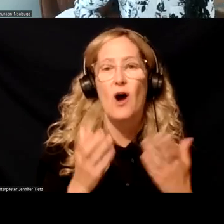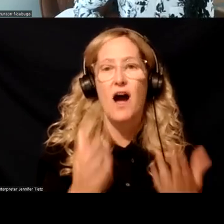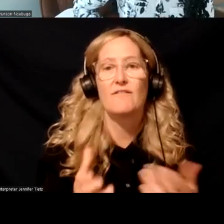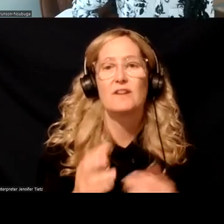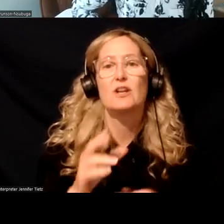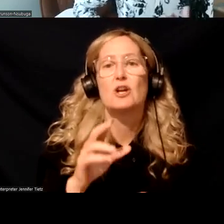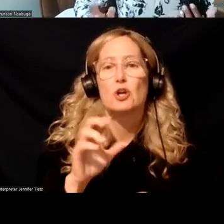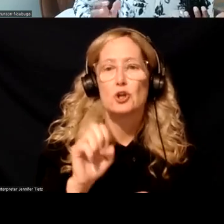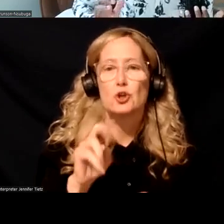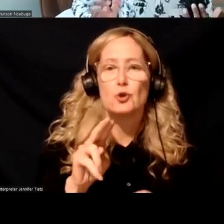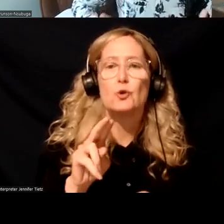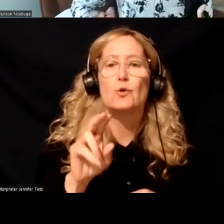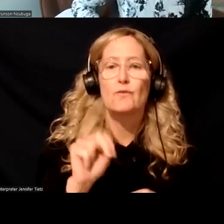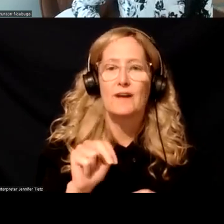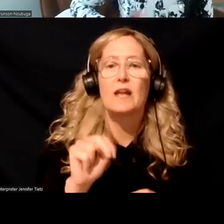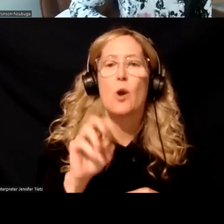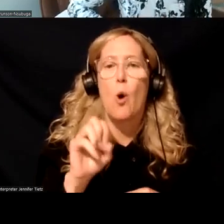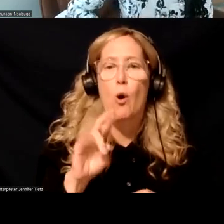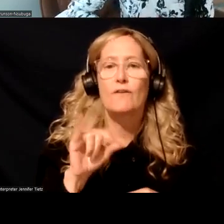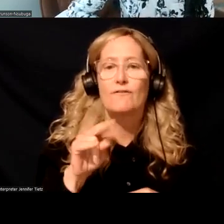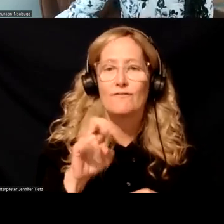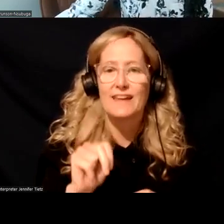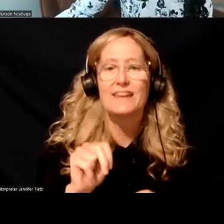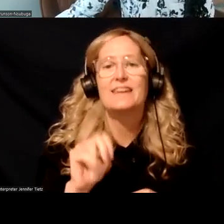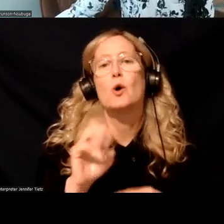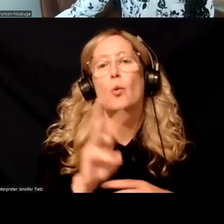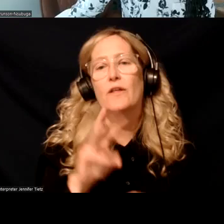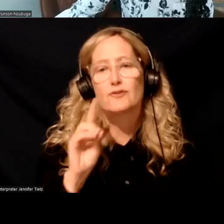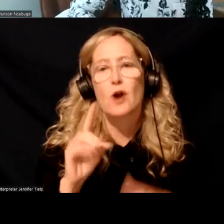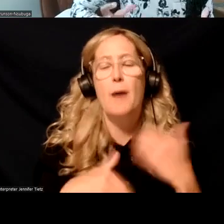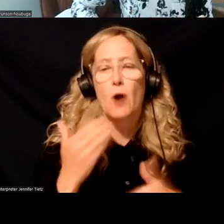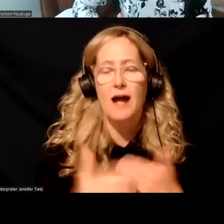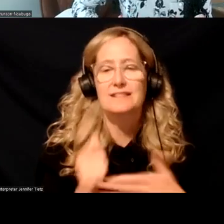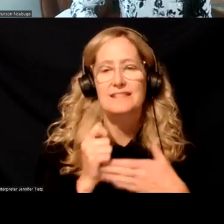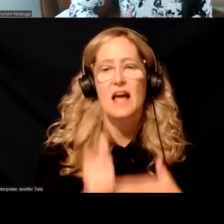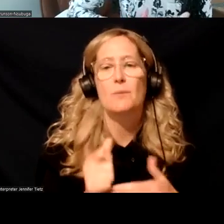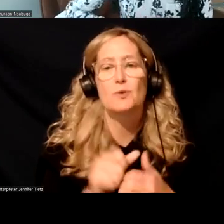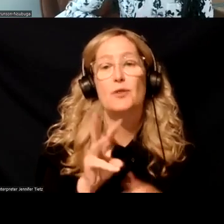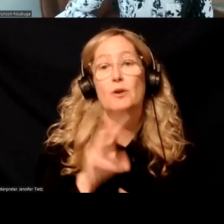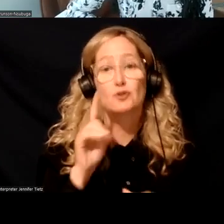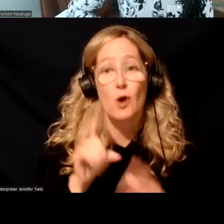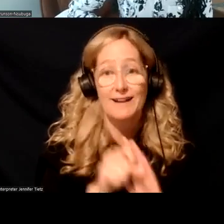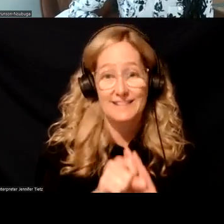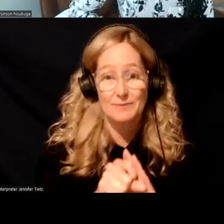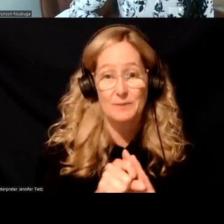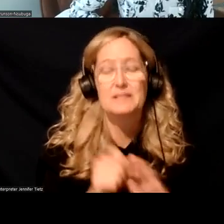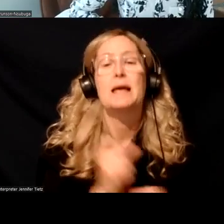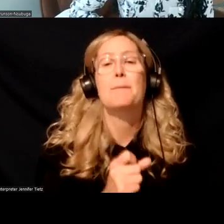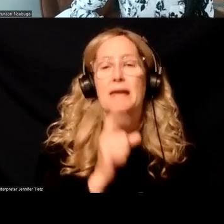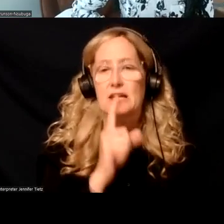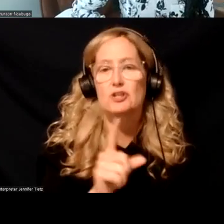buprenorphine assisted, uh, withdrawal process as well, as it helps with the withdrawal symptoms and then making sure